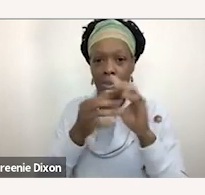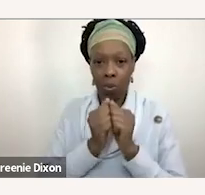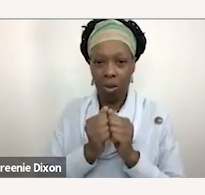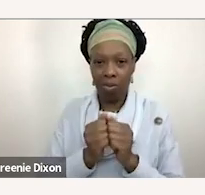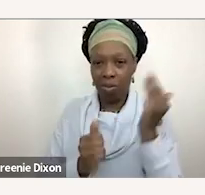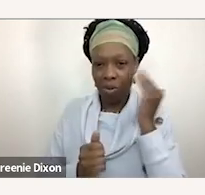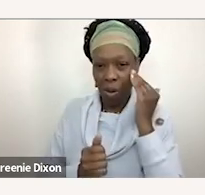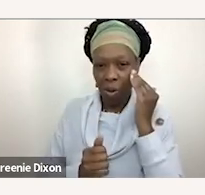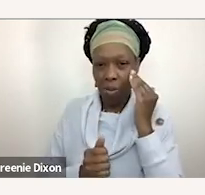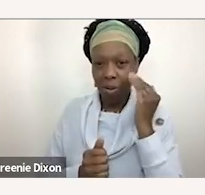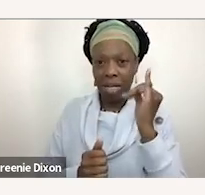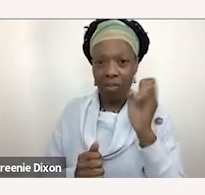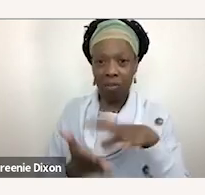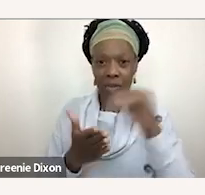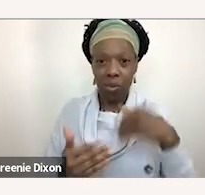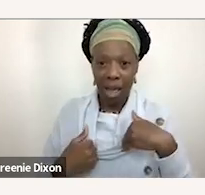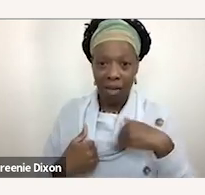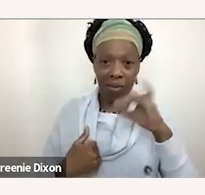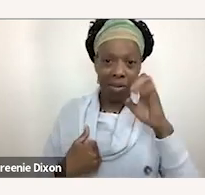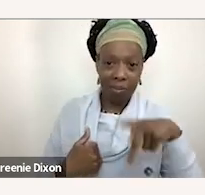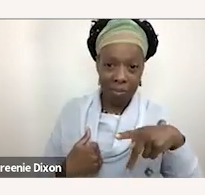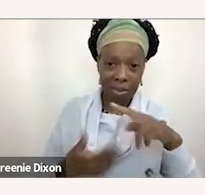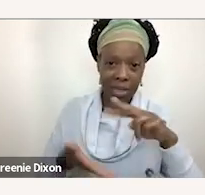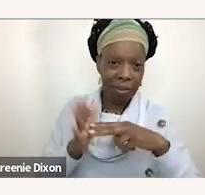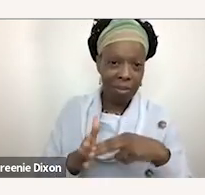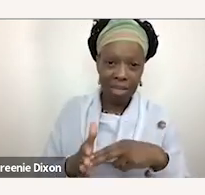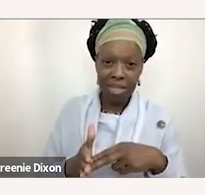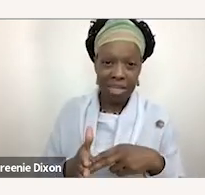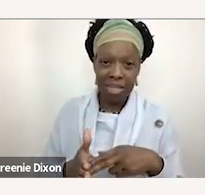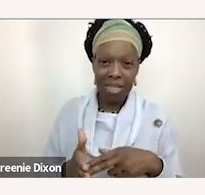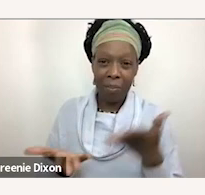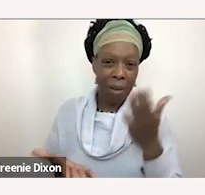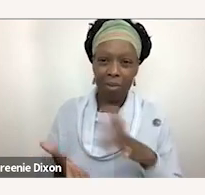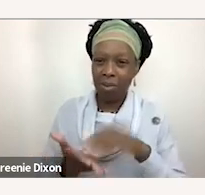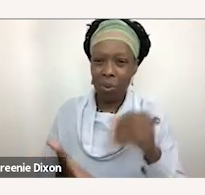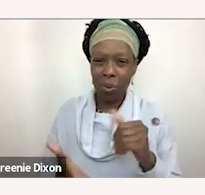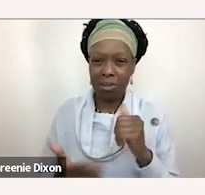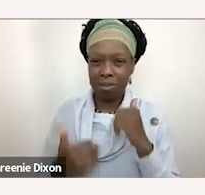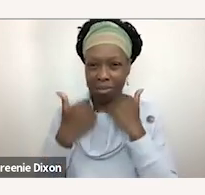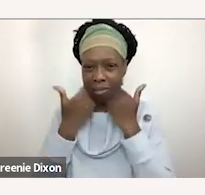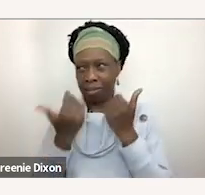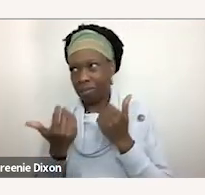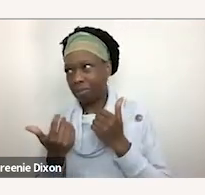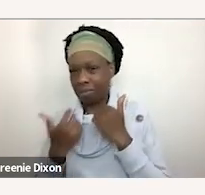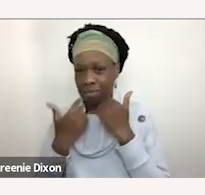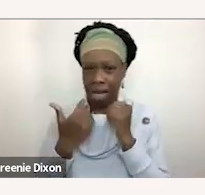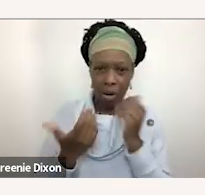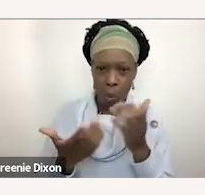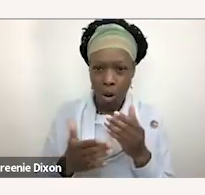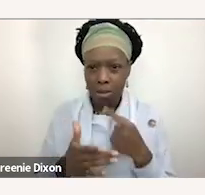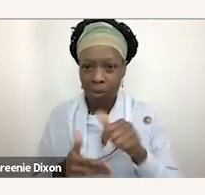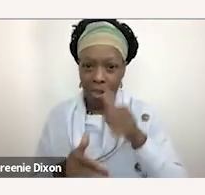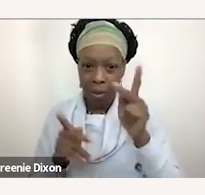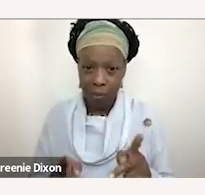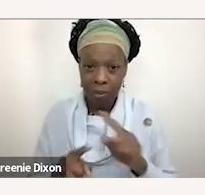that if a student has an iep it's something that they're not necessarily comfortable sharing or it's something that they could be embarrassed about right now